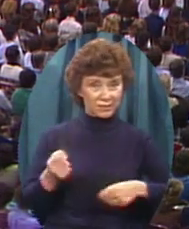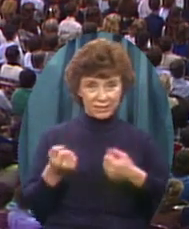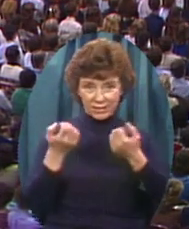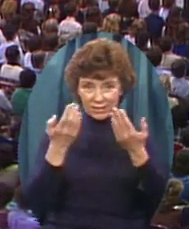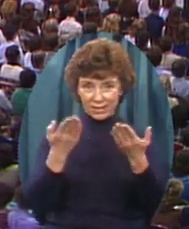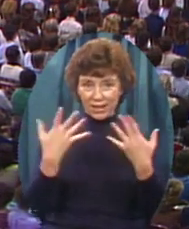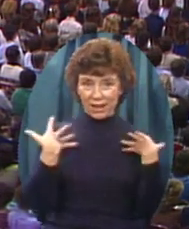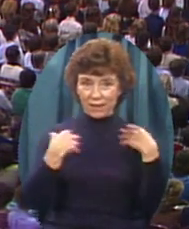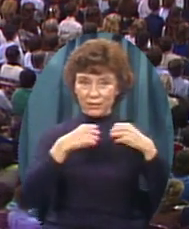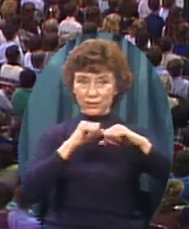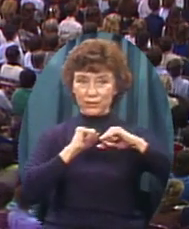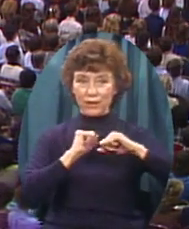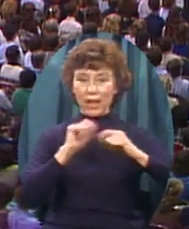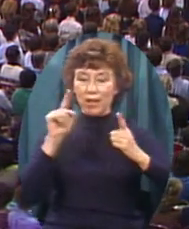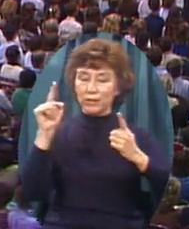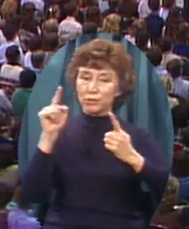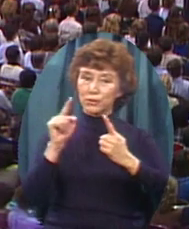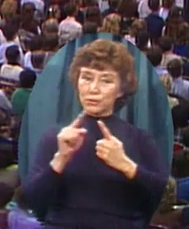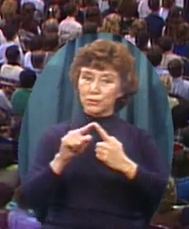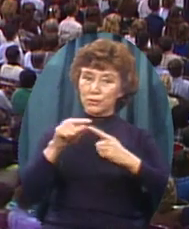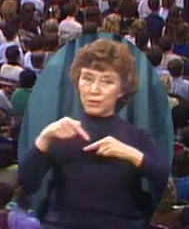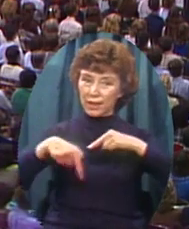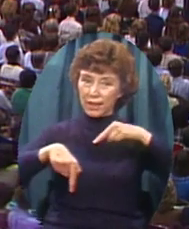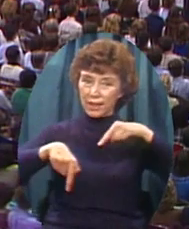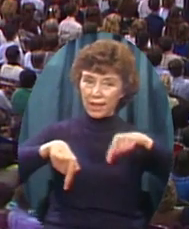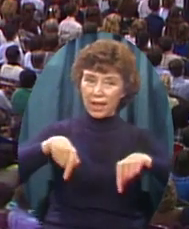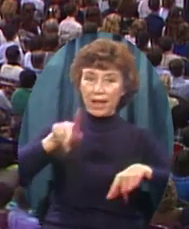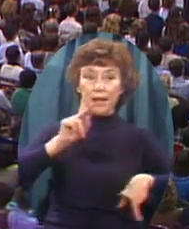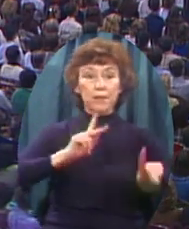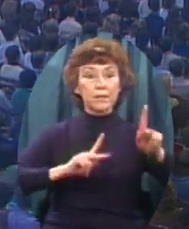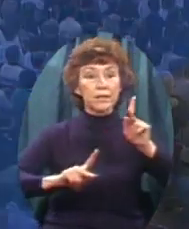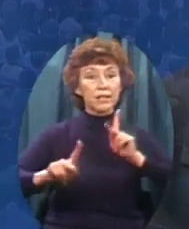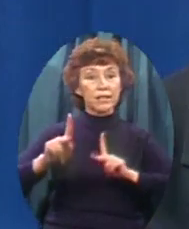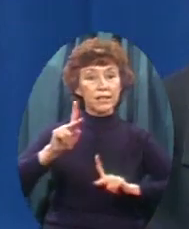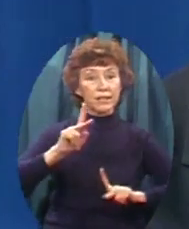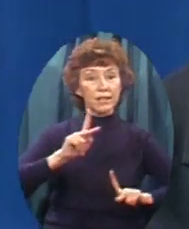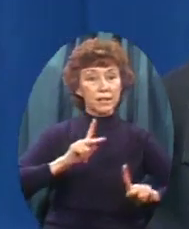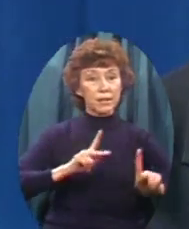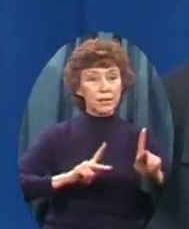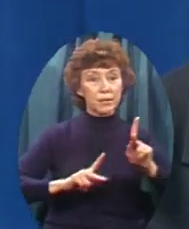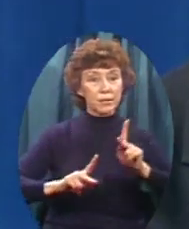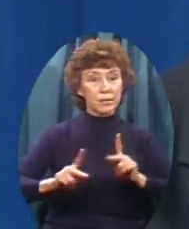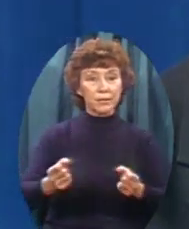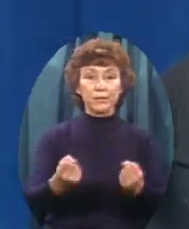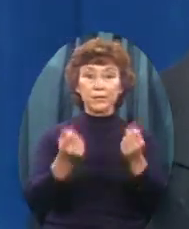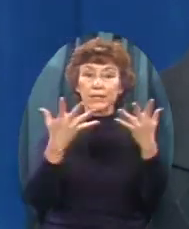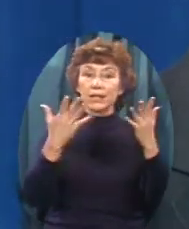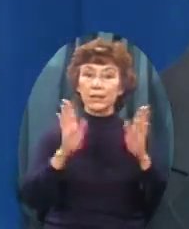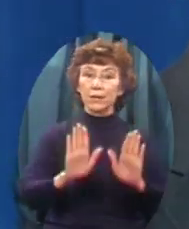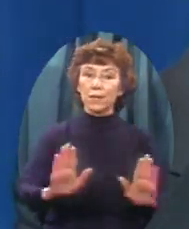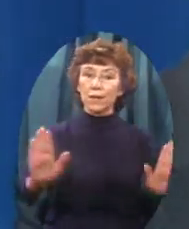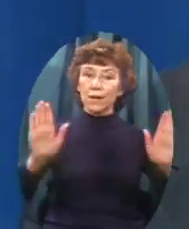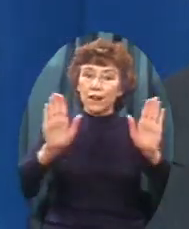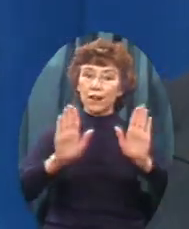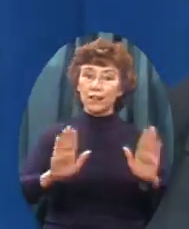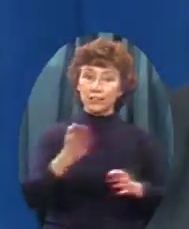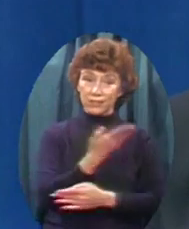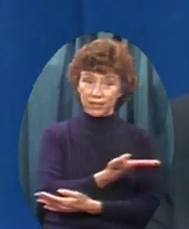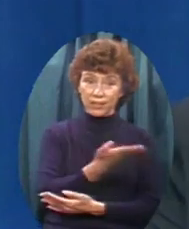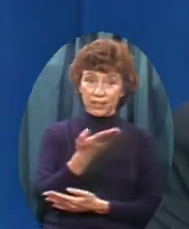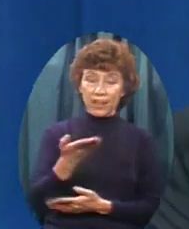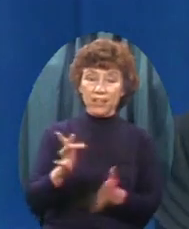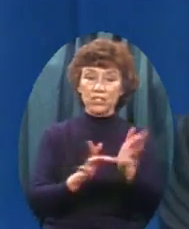To the lame So many wonders So He